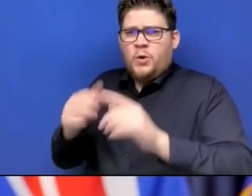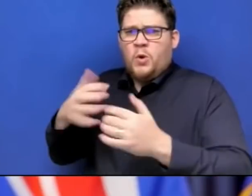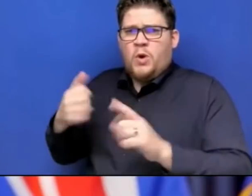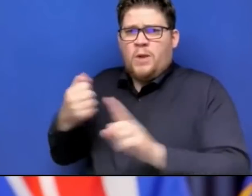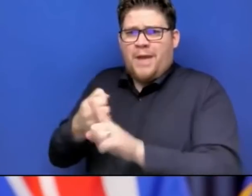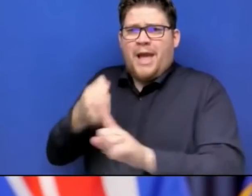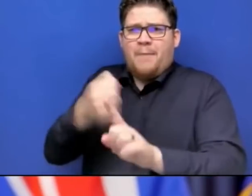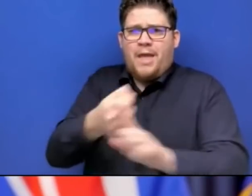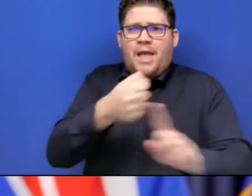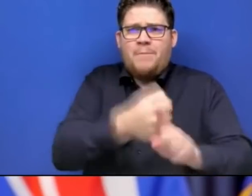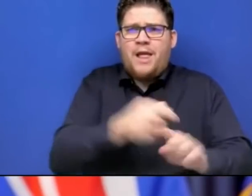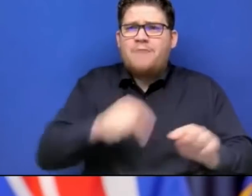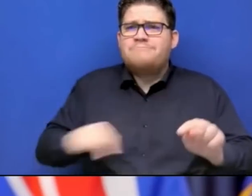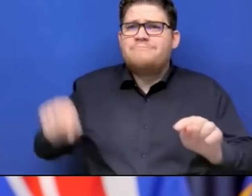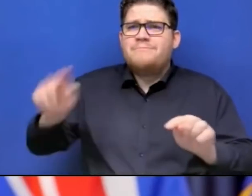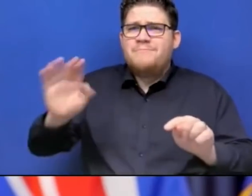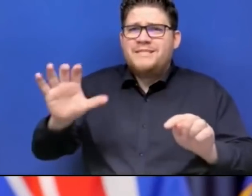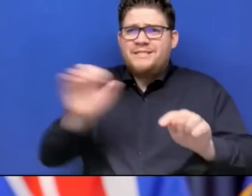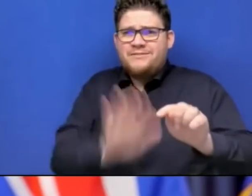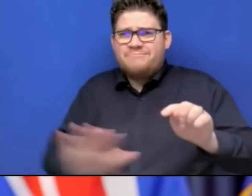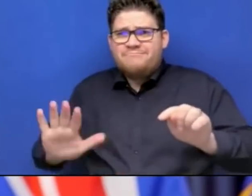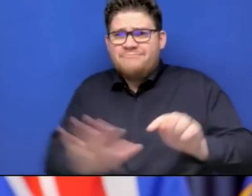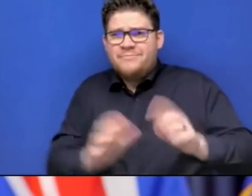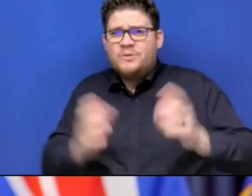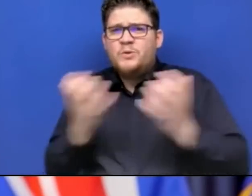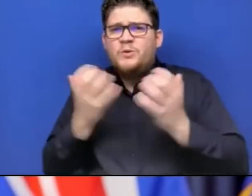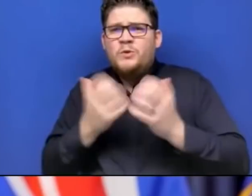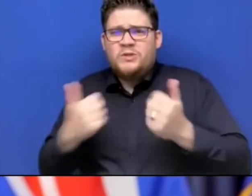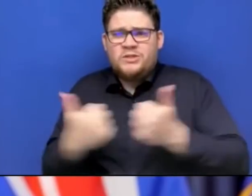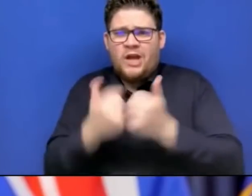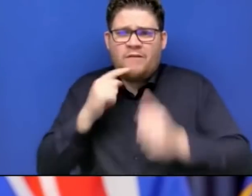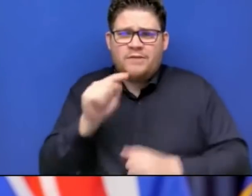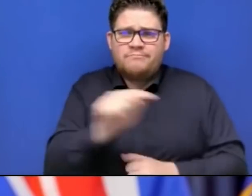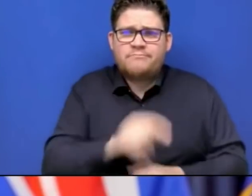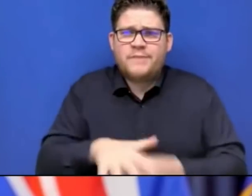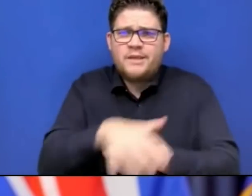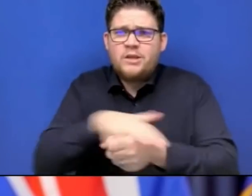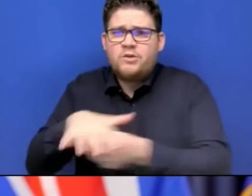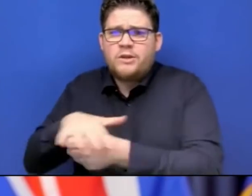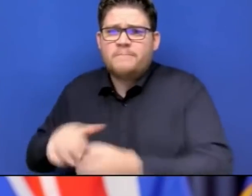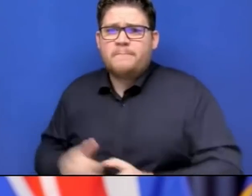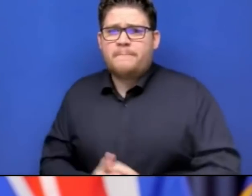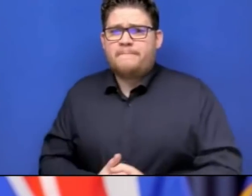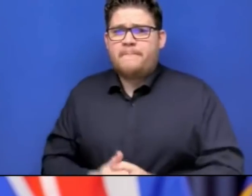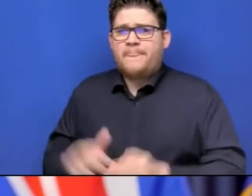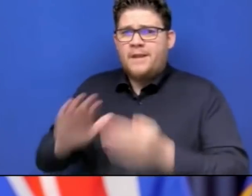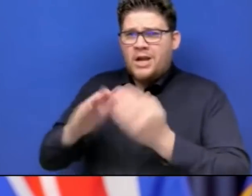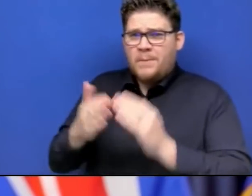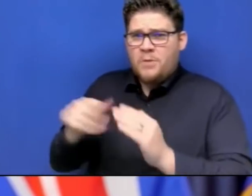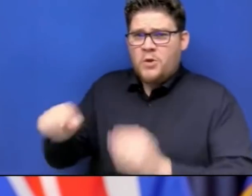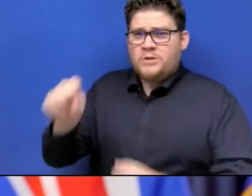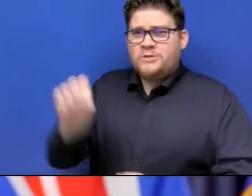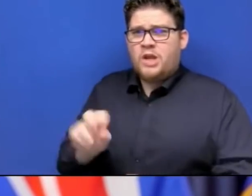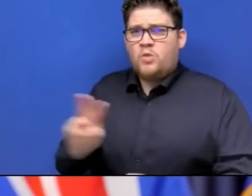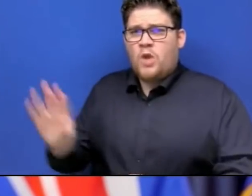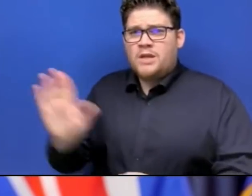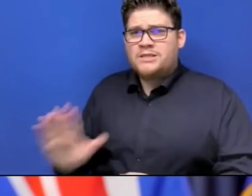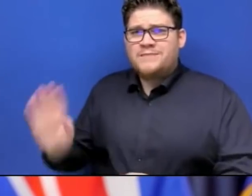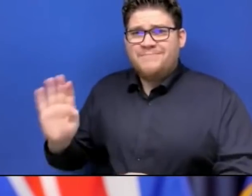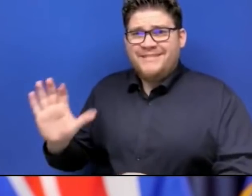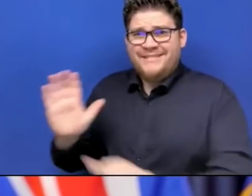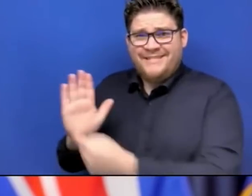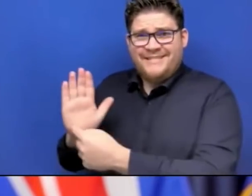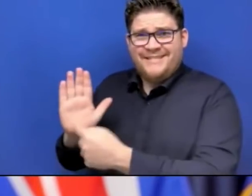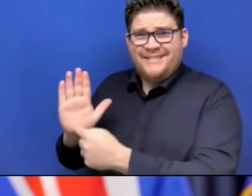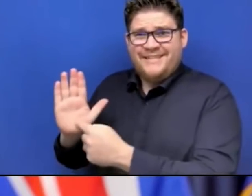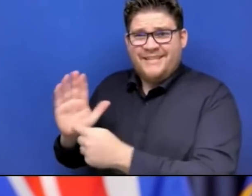storms will be and continues to be a major challenge. As communities in coastal and southwest BC brace for a heavy storm